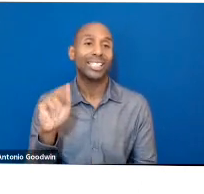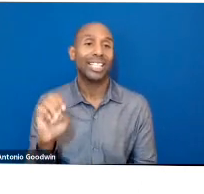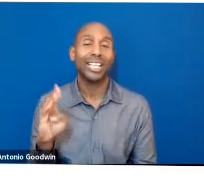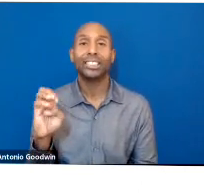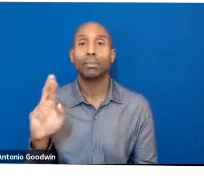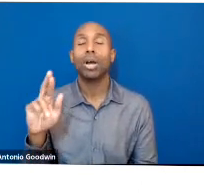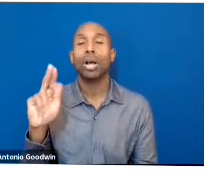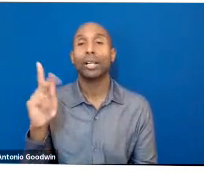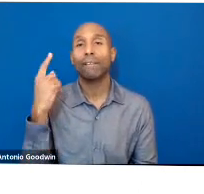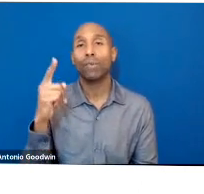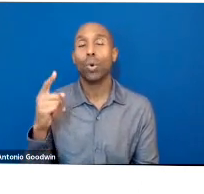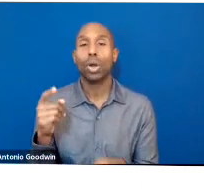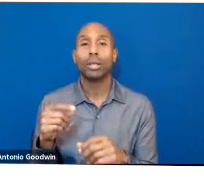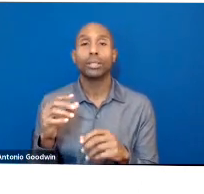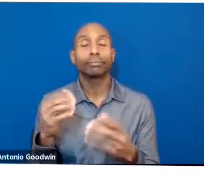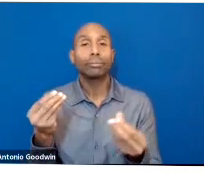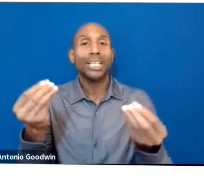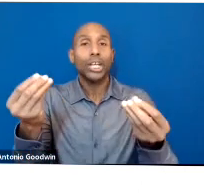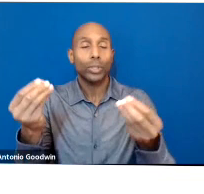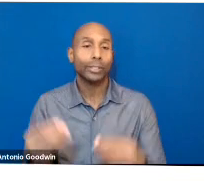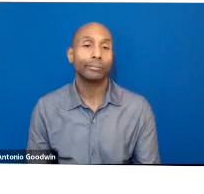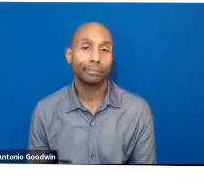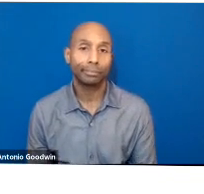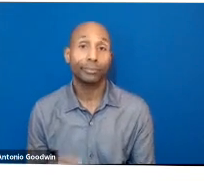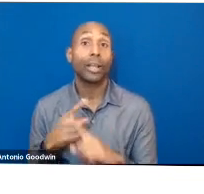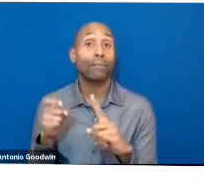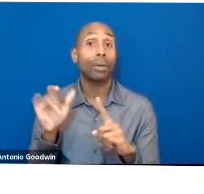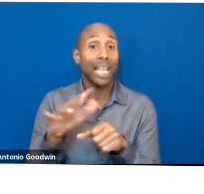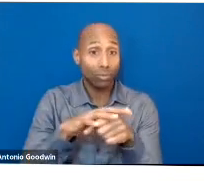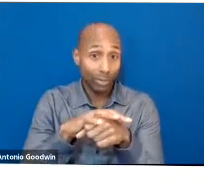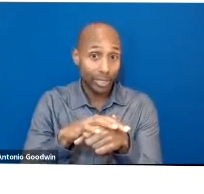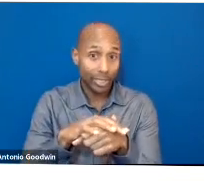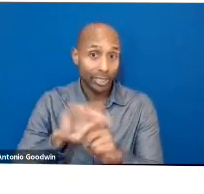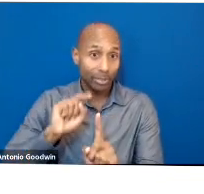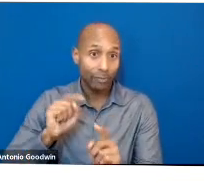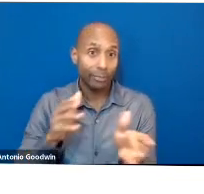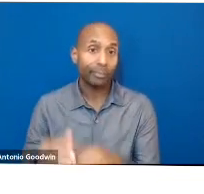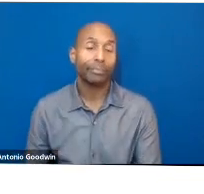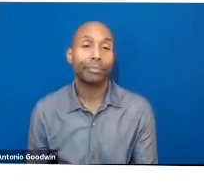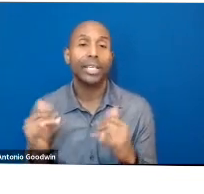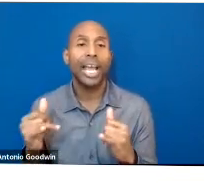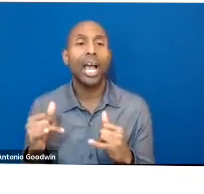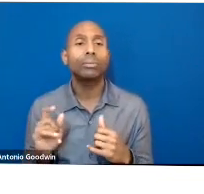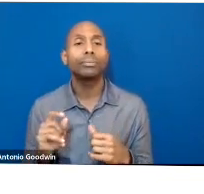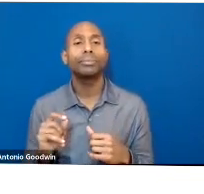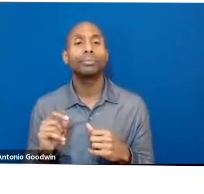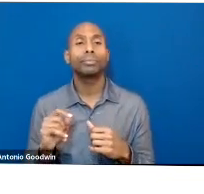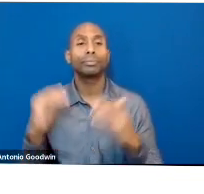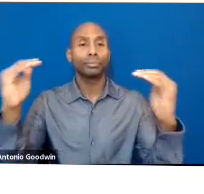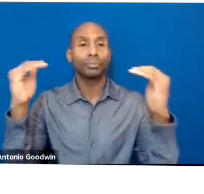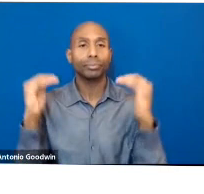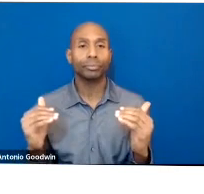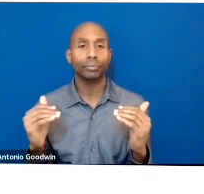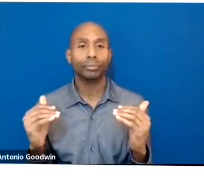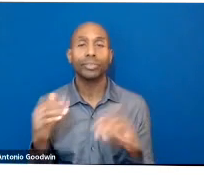they were living in. So as we think about Indigenous textile ways and learn from these ways that